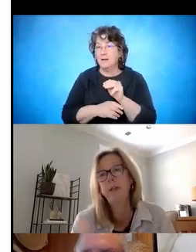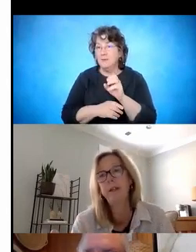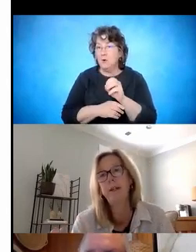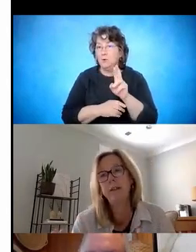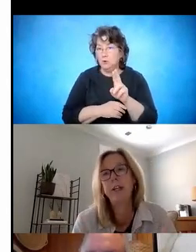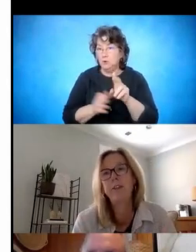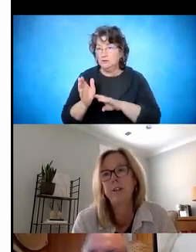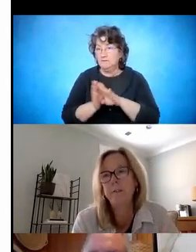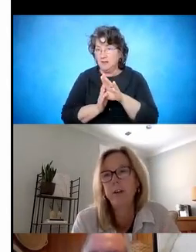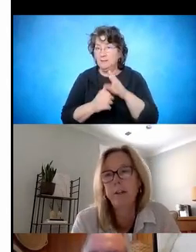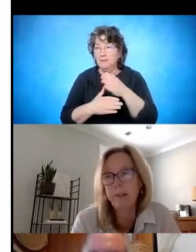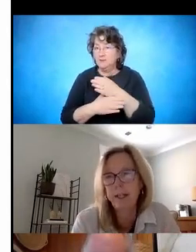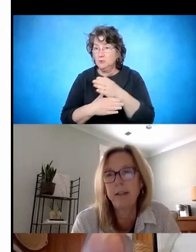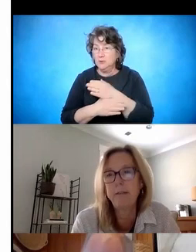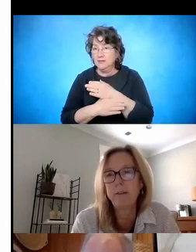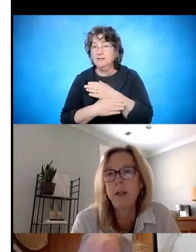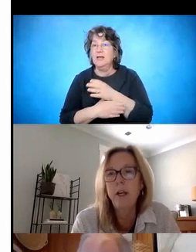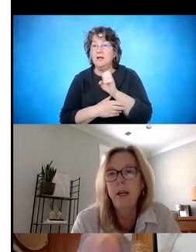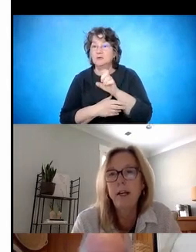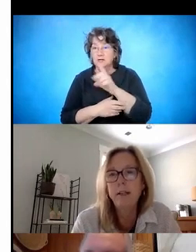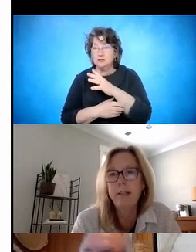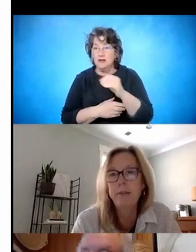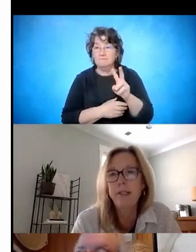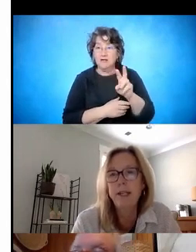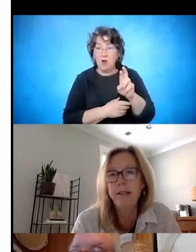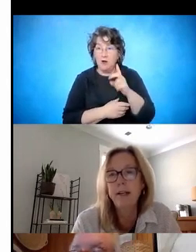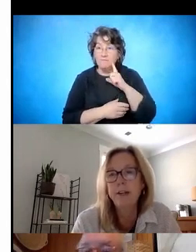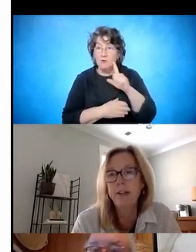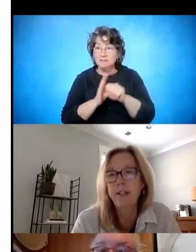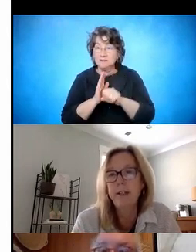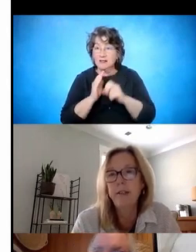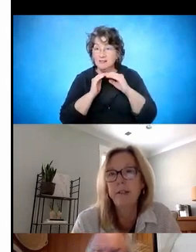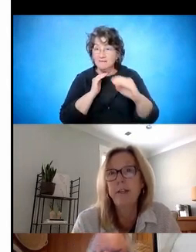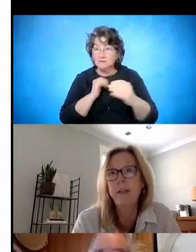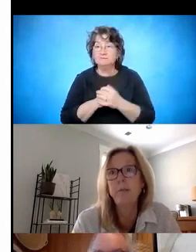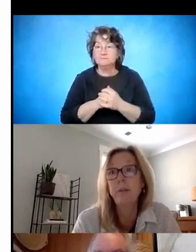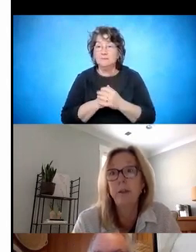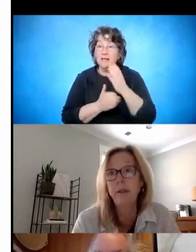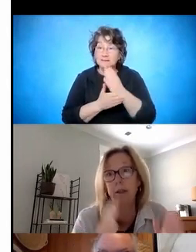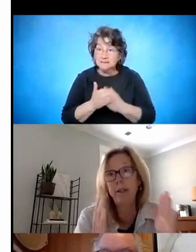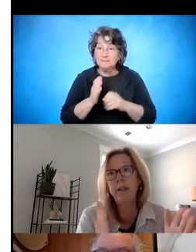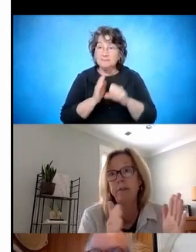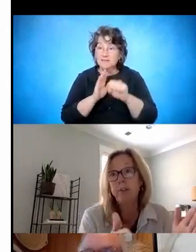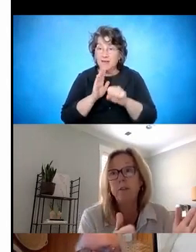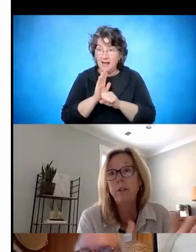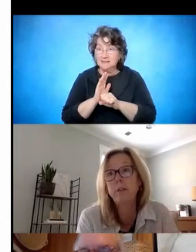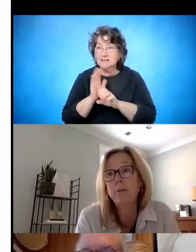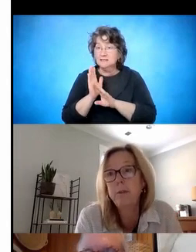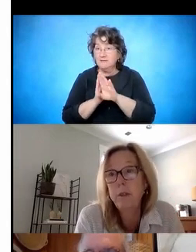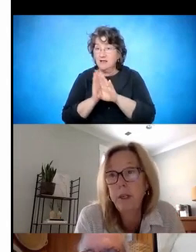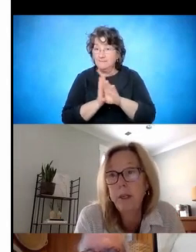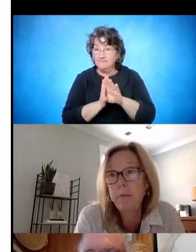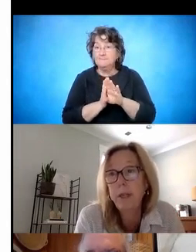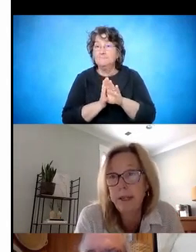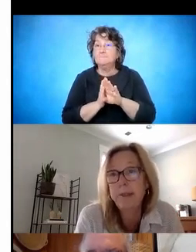between education and VR at the state level. Some states actually develop individual local